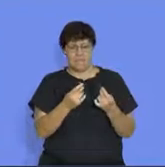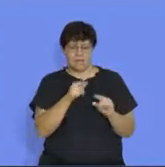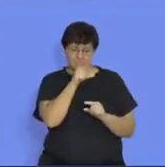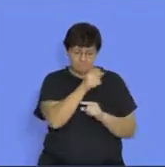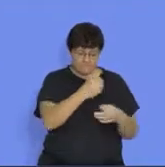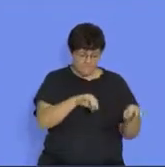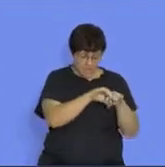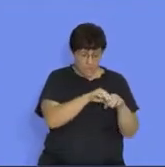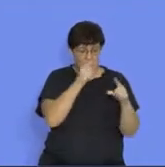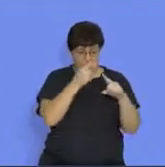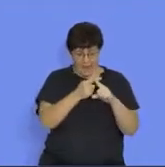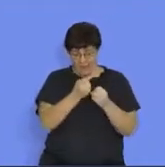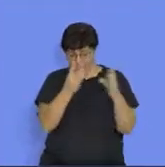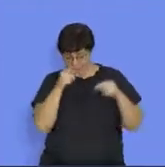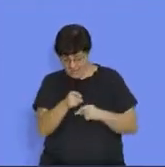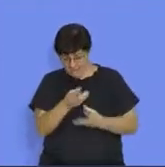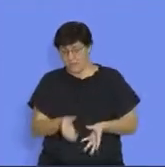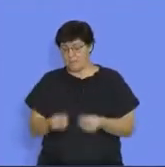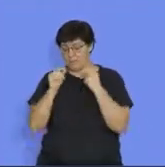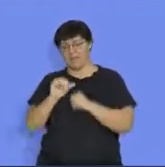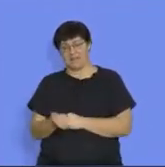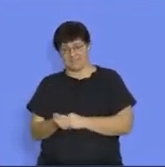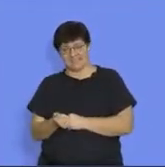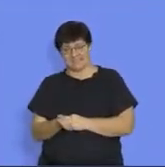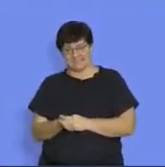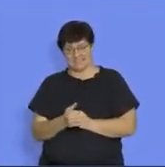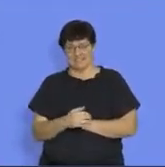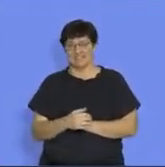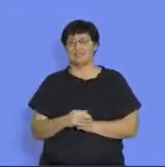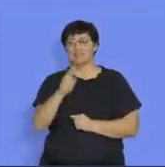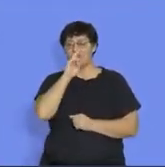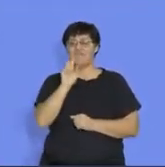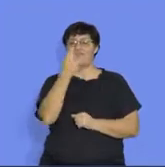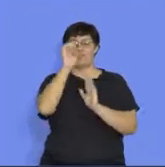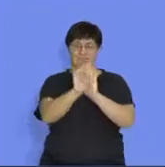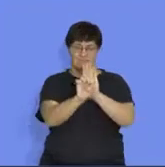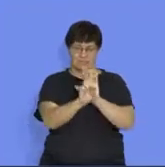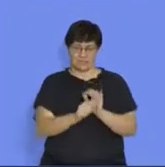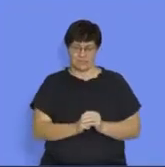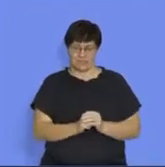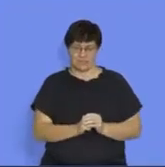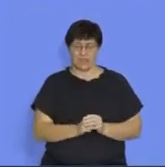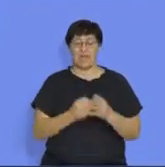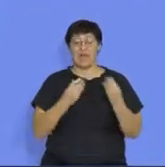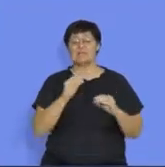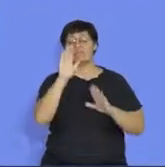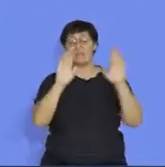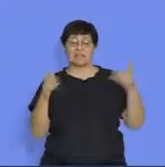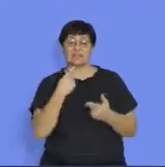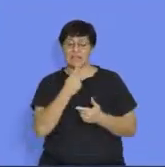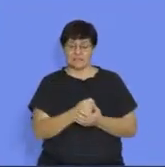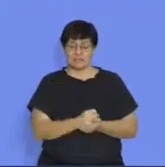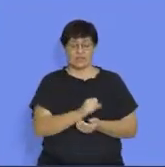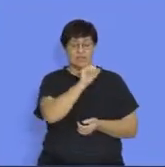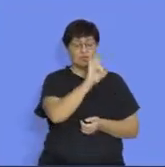each term value by to get the next term. So, let's have a look at our first example. We've got a